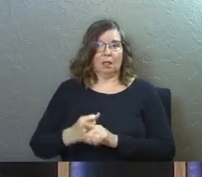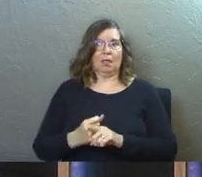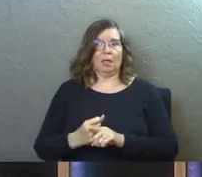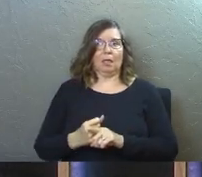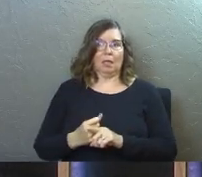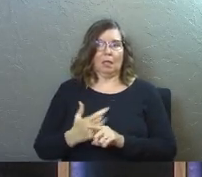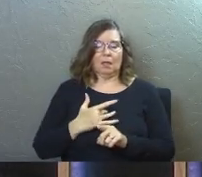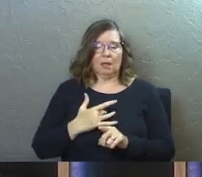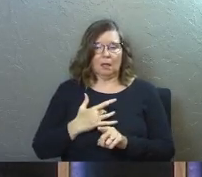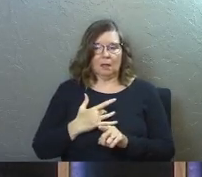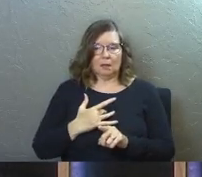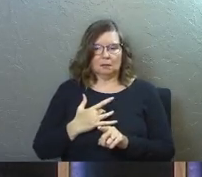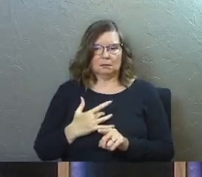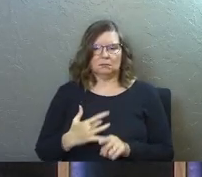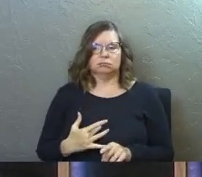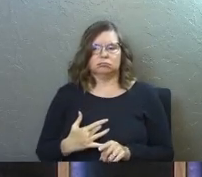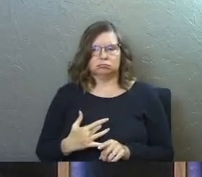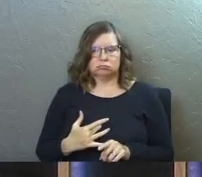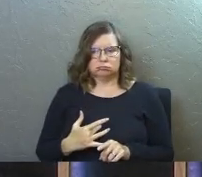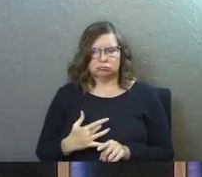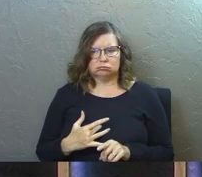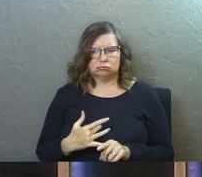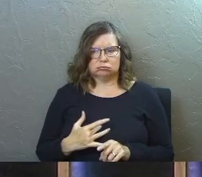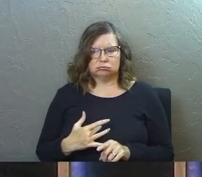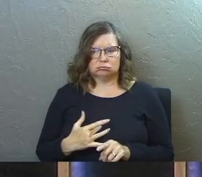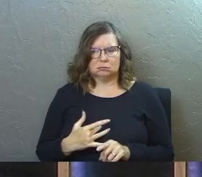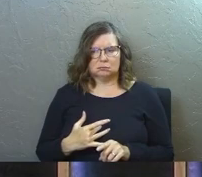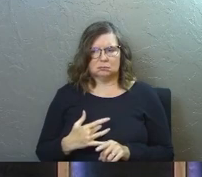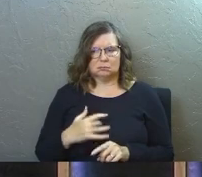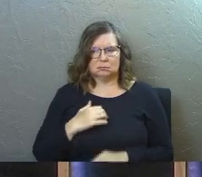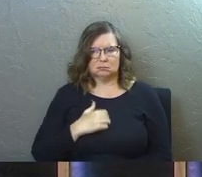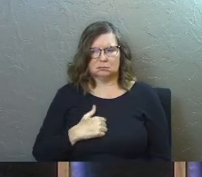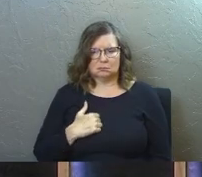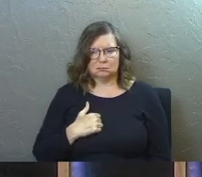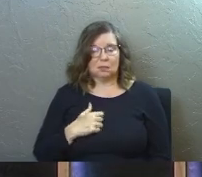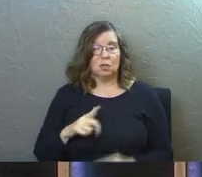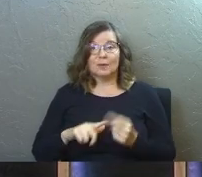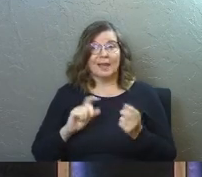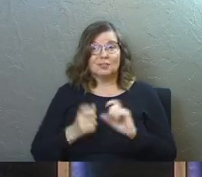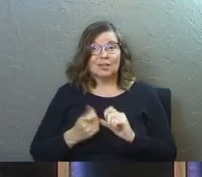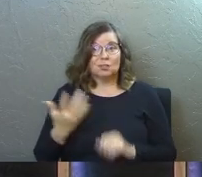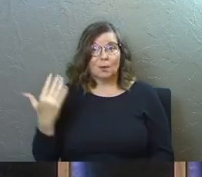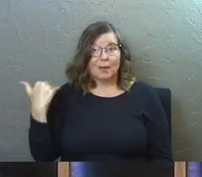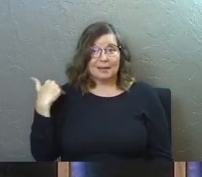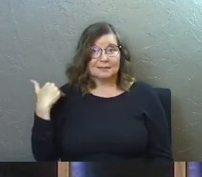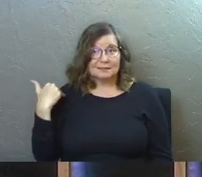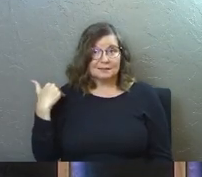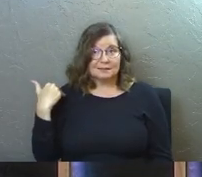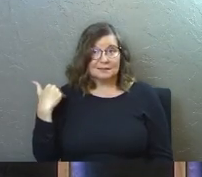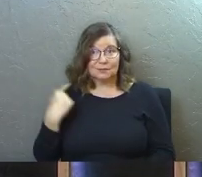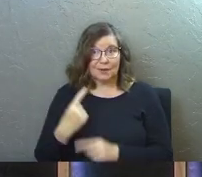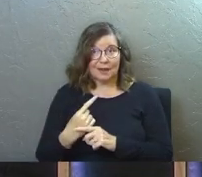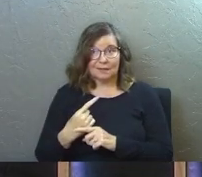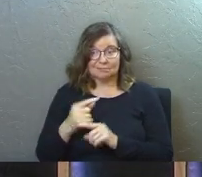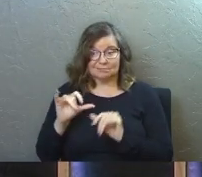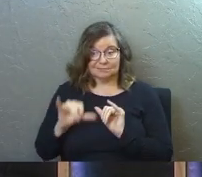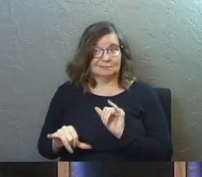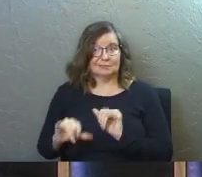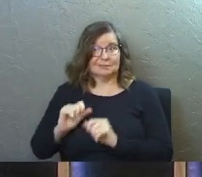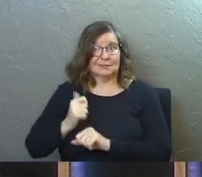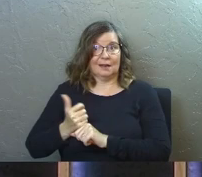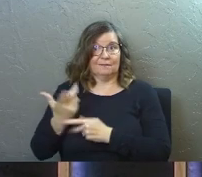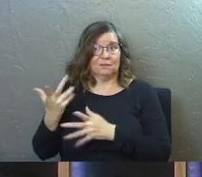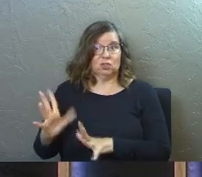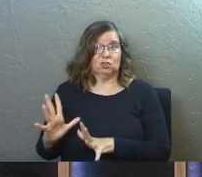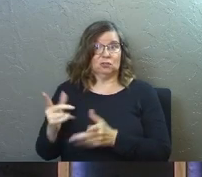that you can't change your past, right? It's, it's in